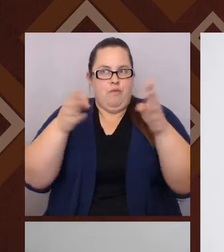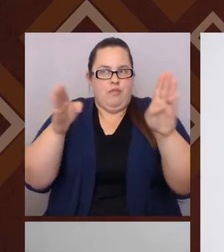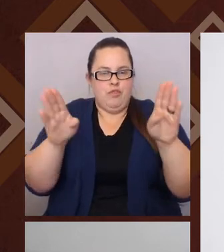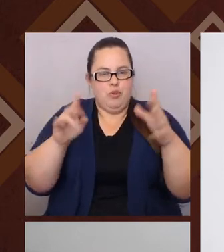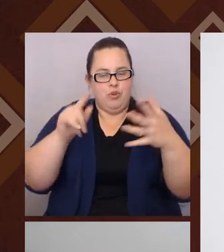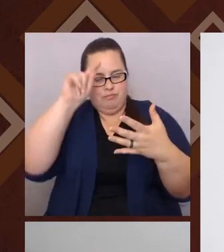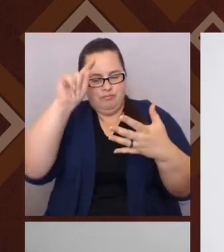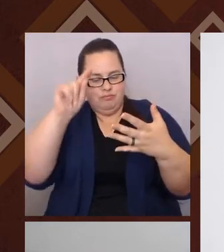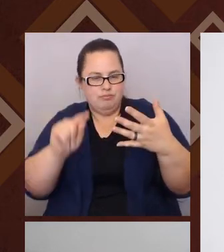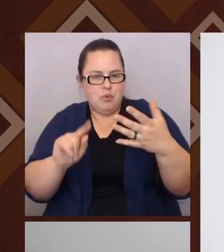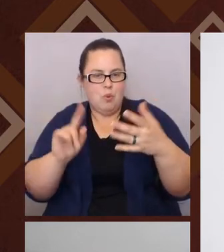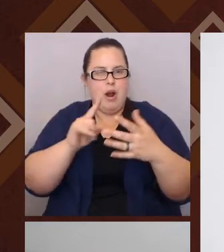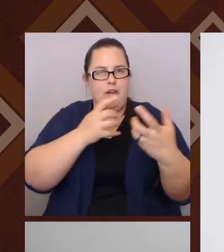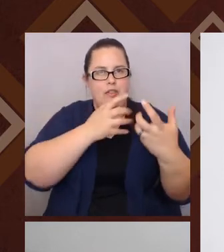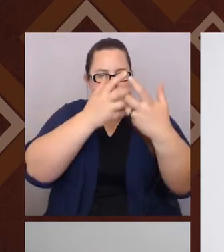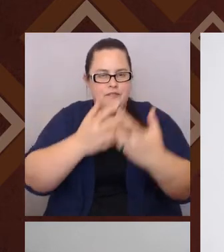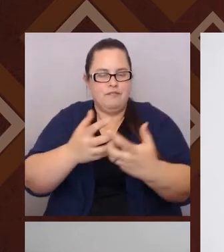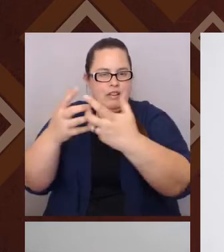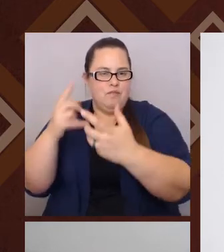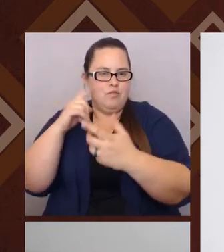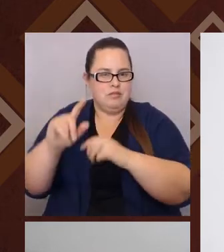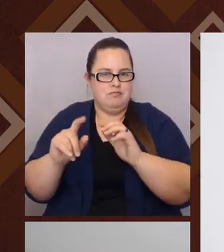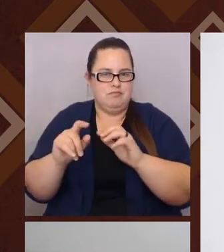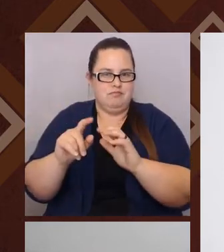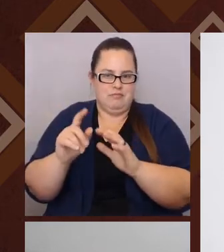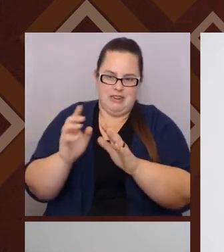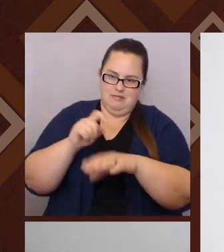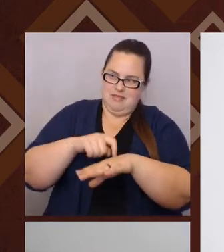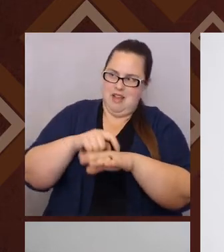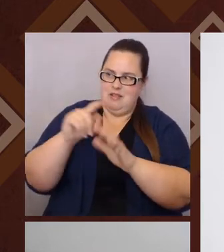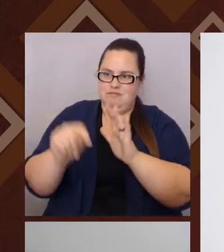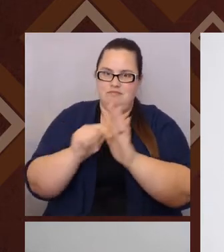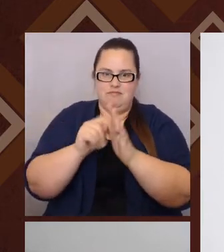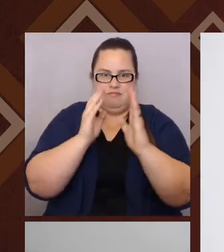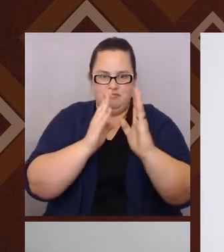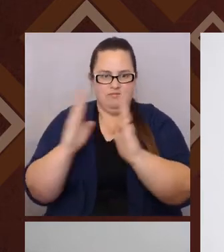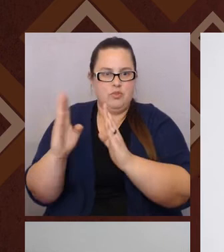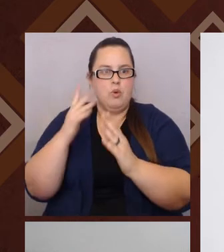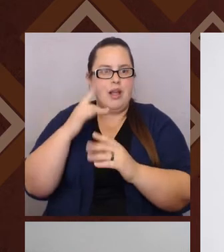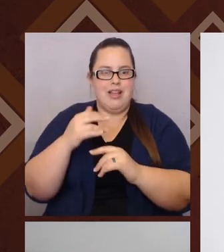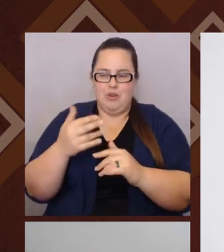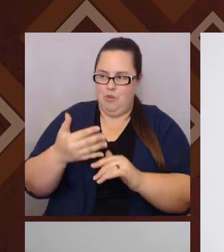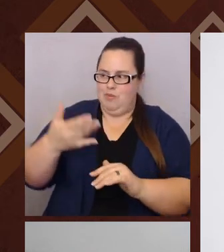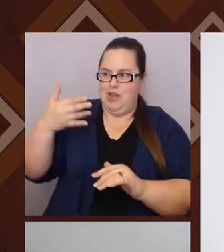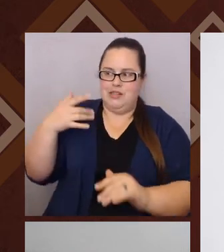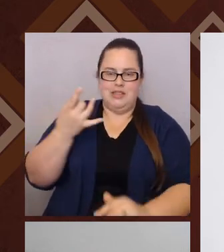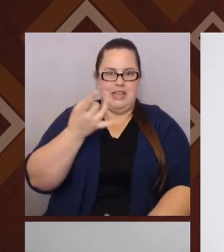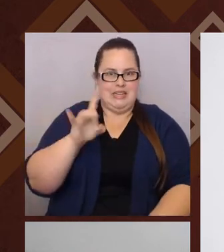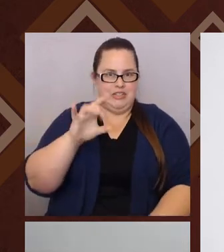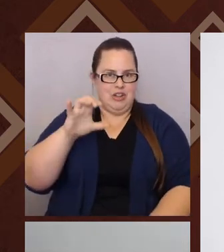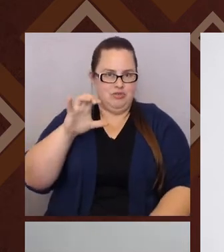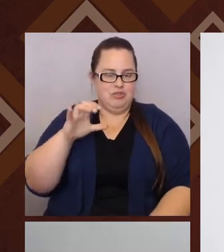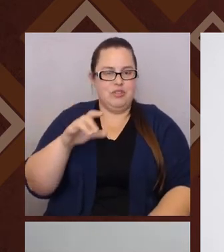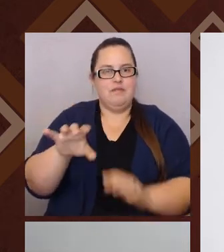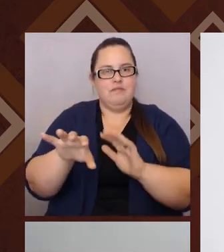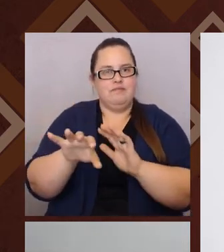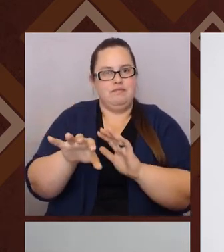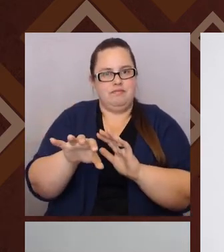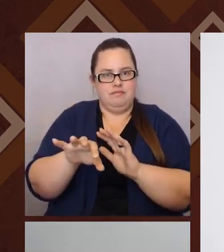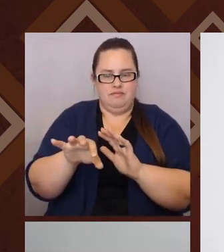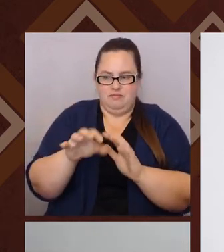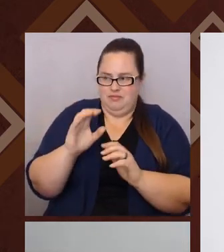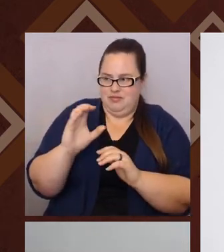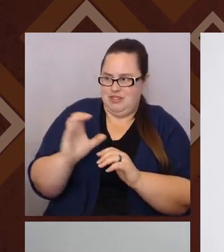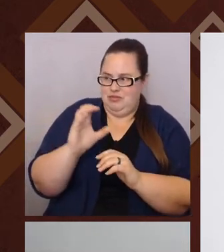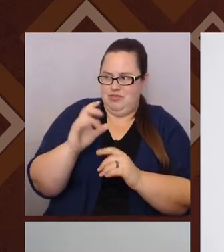fit along the map. Um, again, just because we can go all the way back to the 1800s and find the term Mexican, right? It